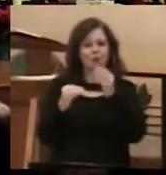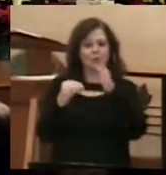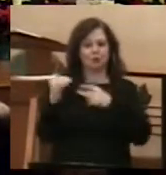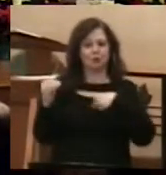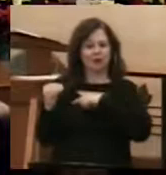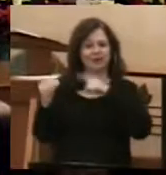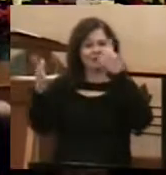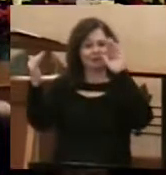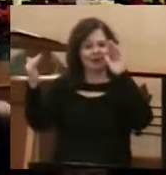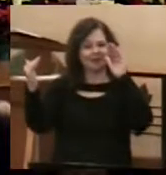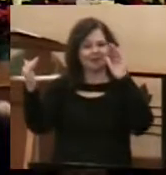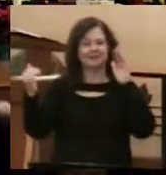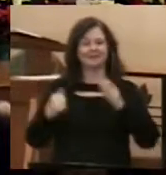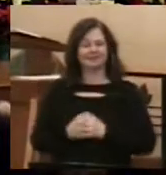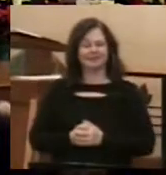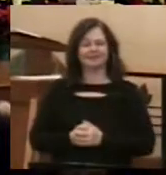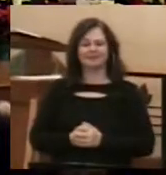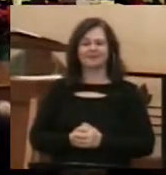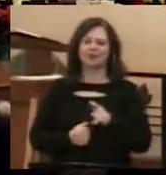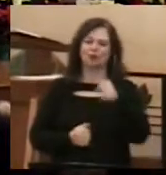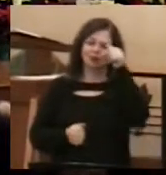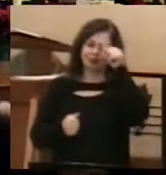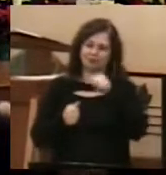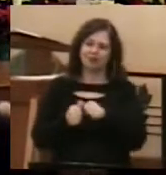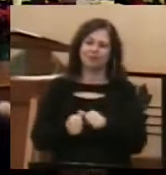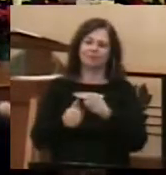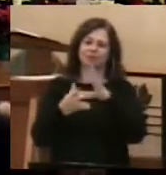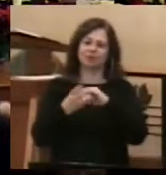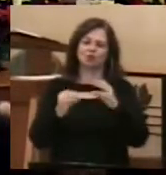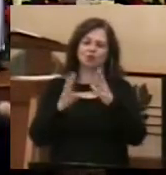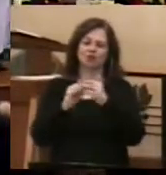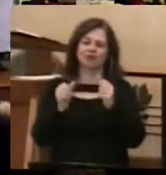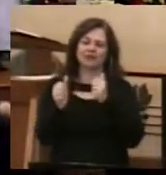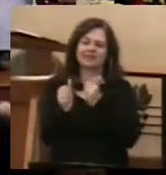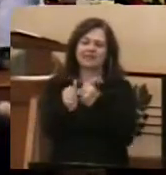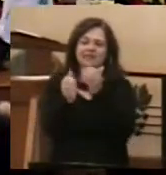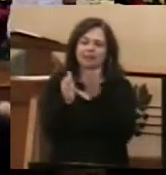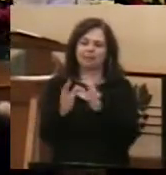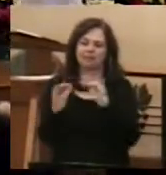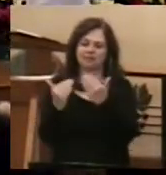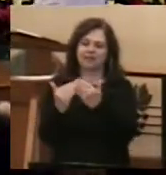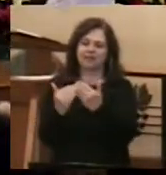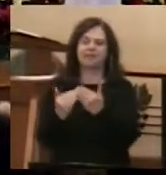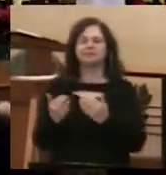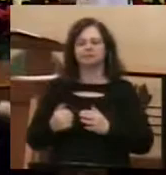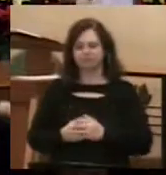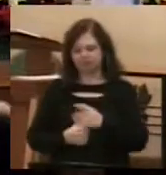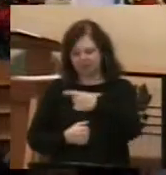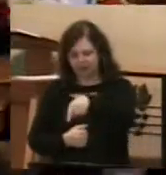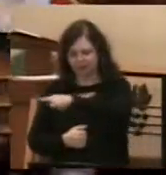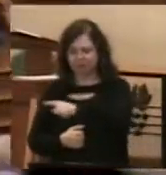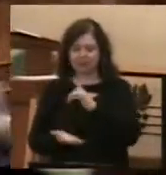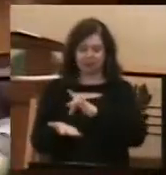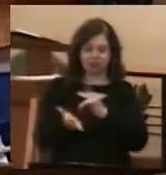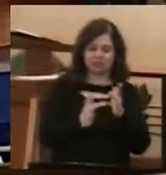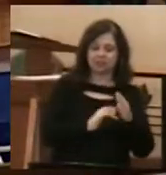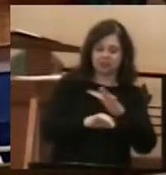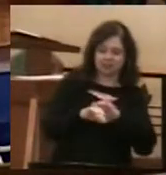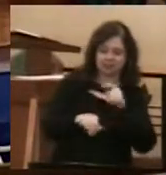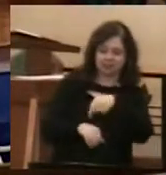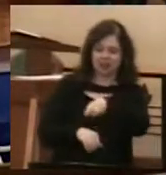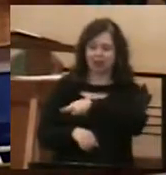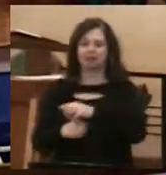If you remember the story of many of the disciples that Jesus calls, you know they are an unlikely group,